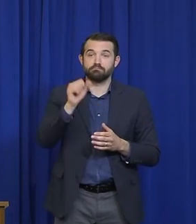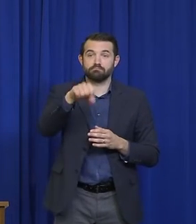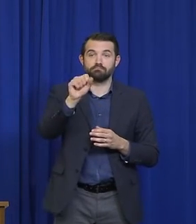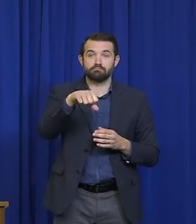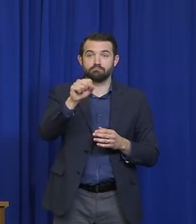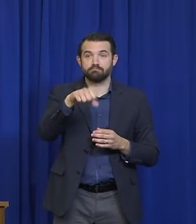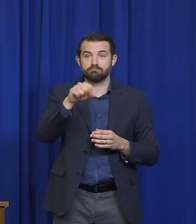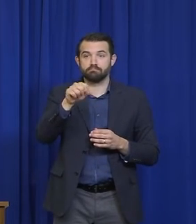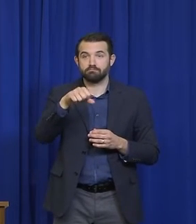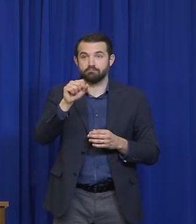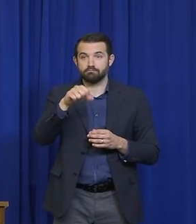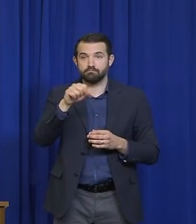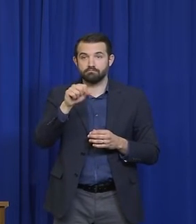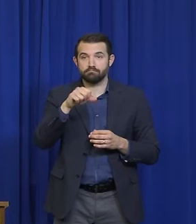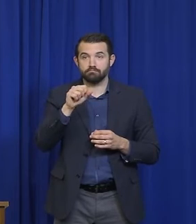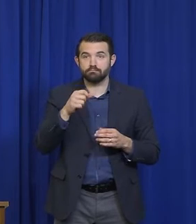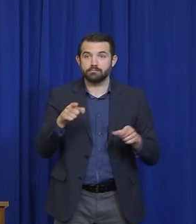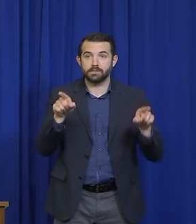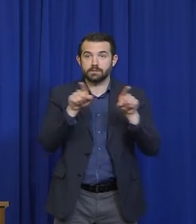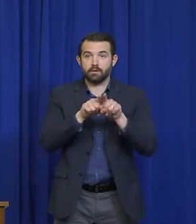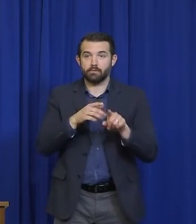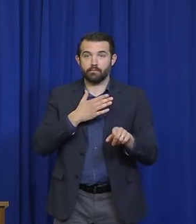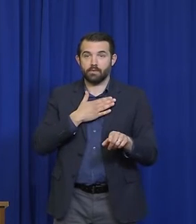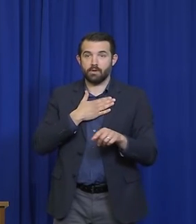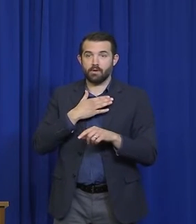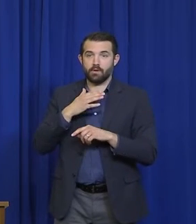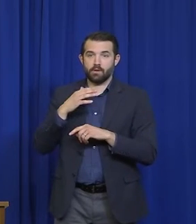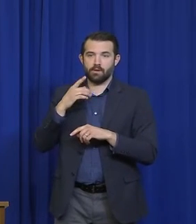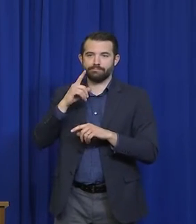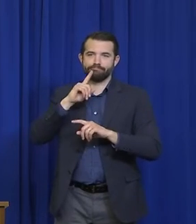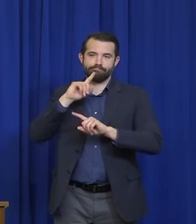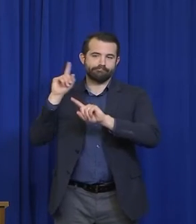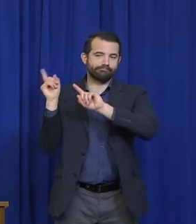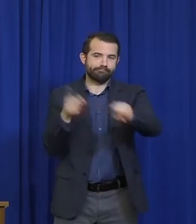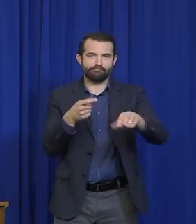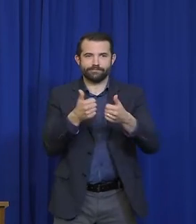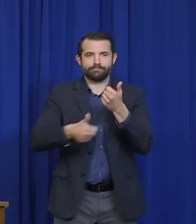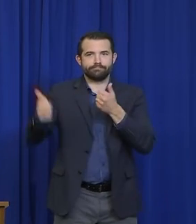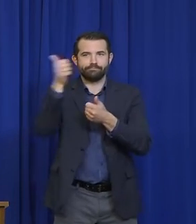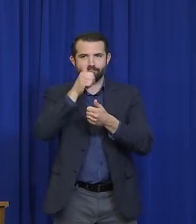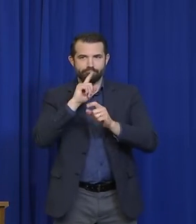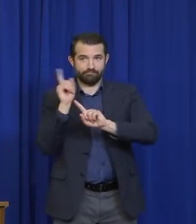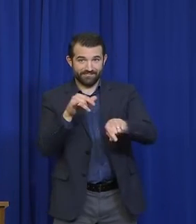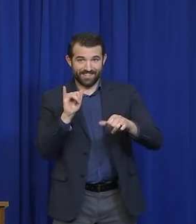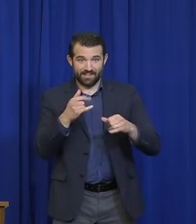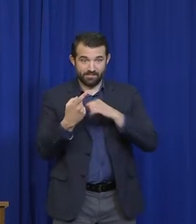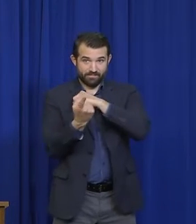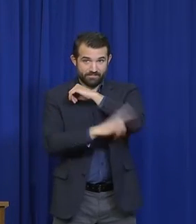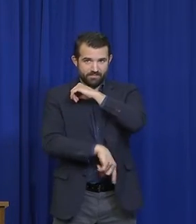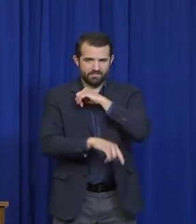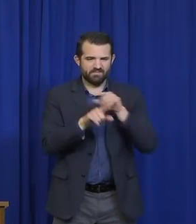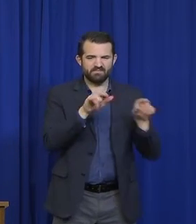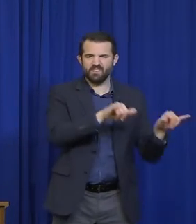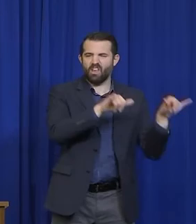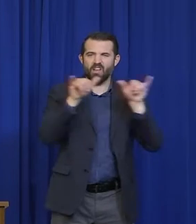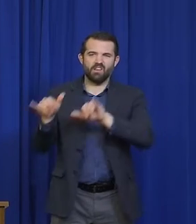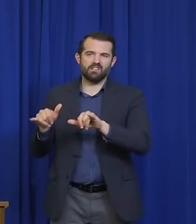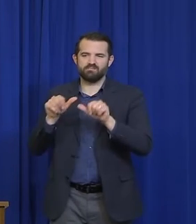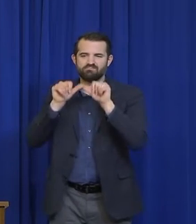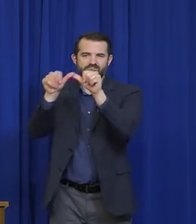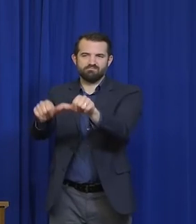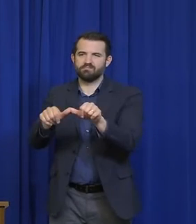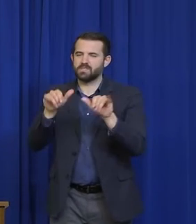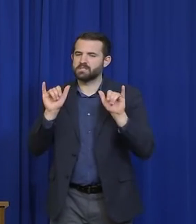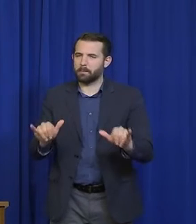violation of any of the executive orders would apply to Class C crime, punishable by up to six months. Now, there will be guidance on the –